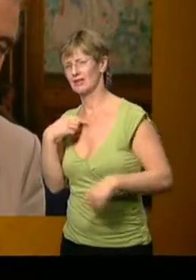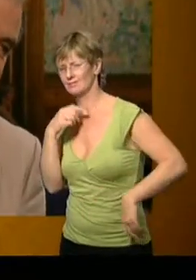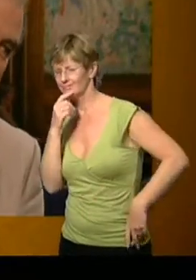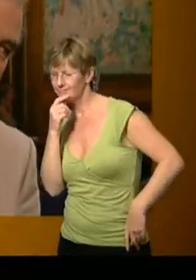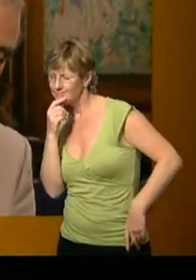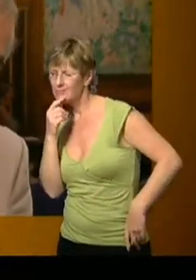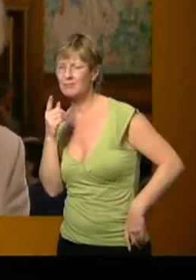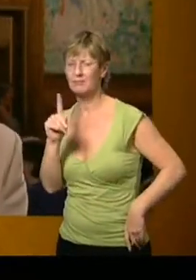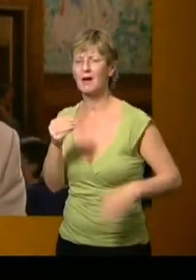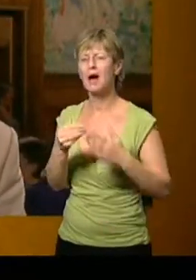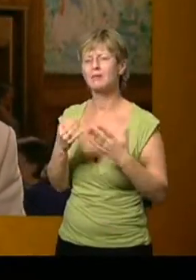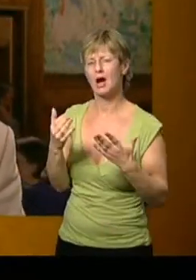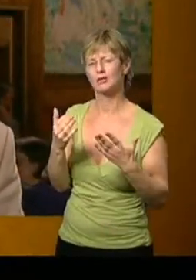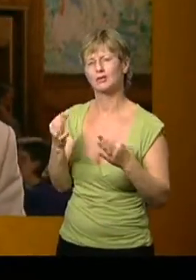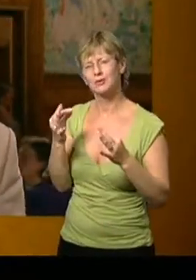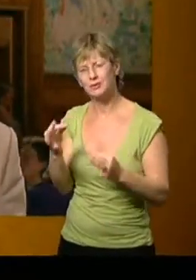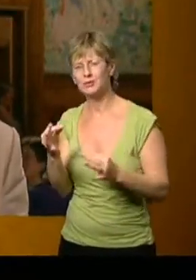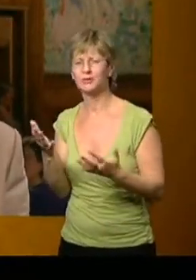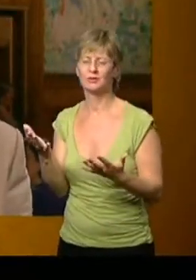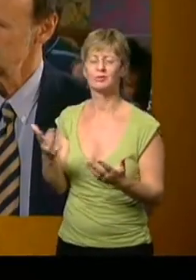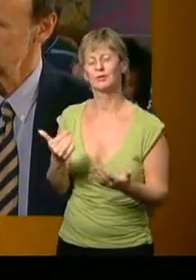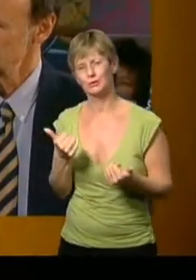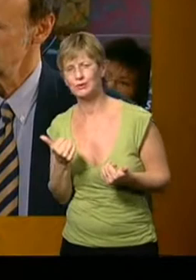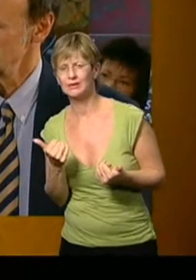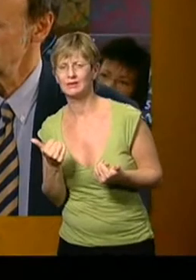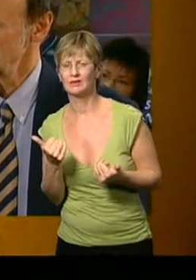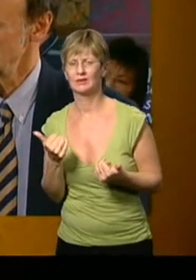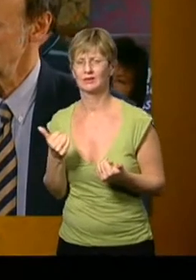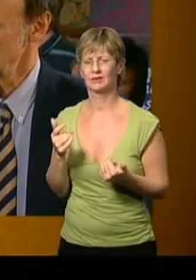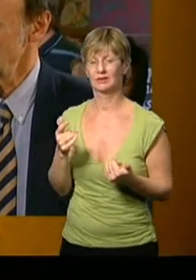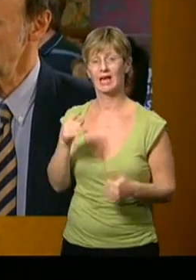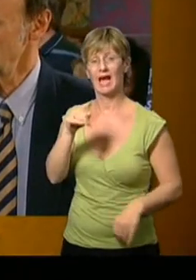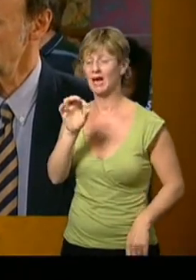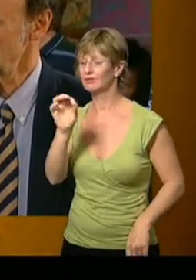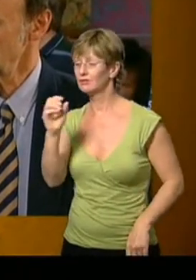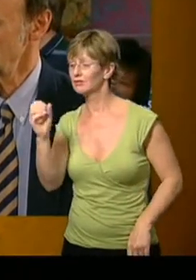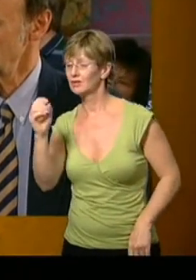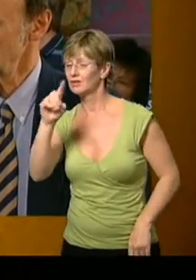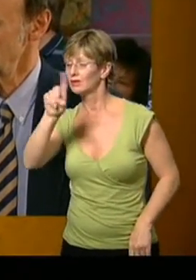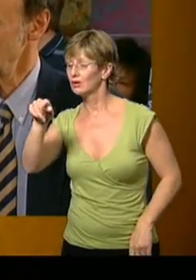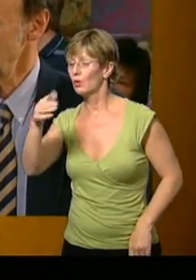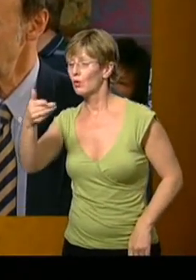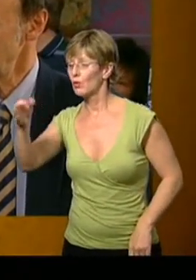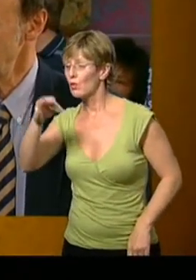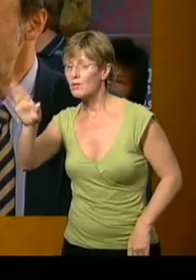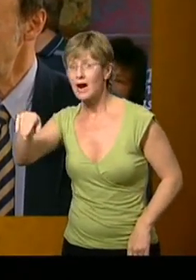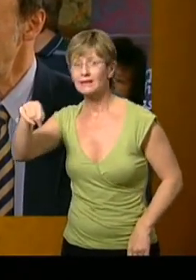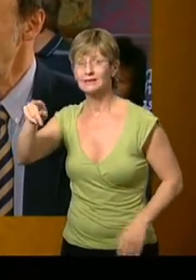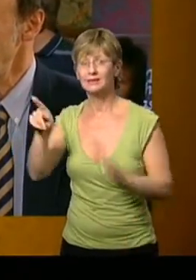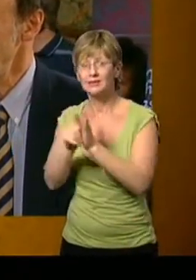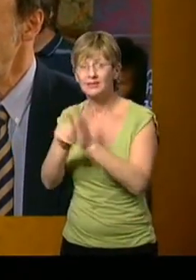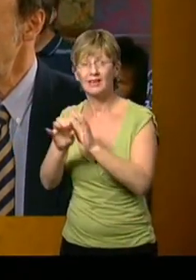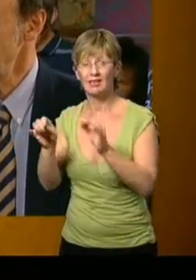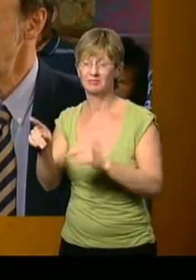you a slightly more to-the-point valuation. Without the quarter striking work, it's £6,000 £8,000